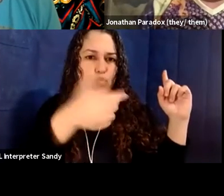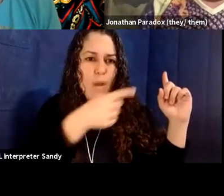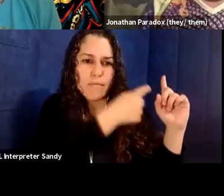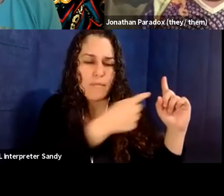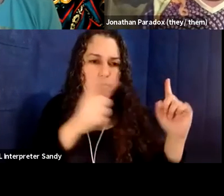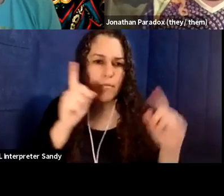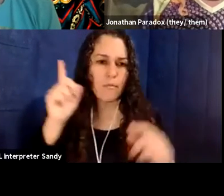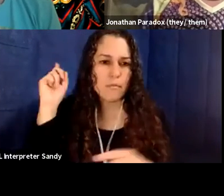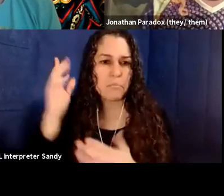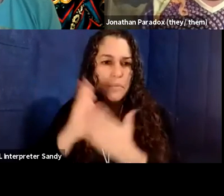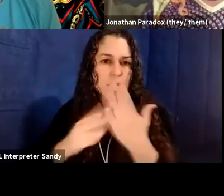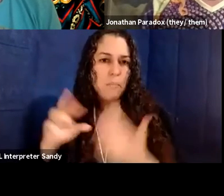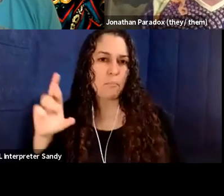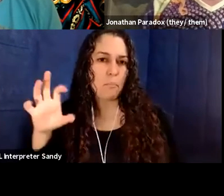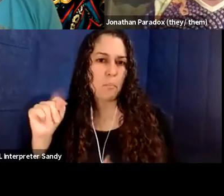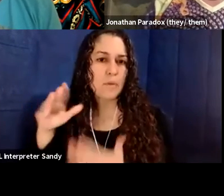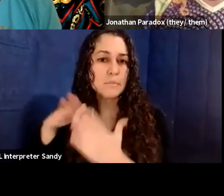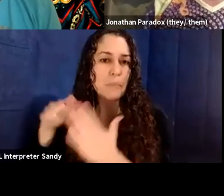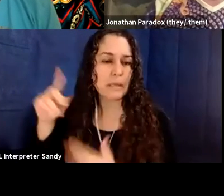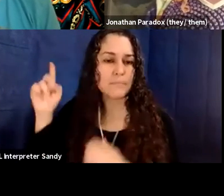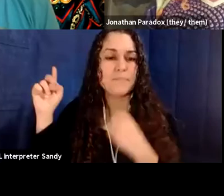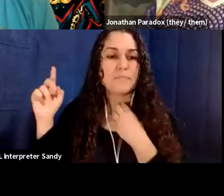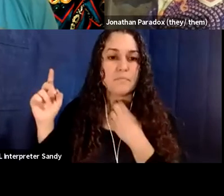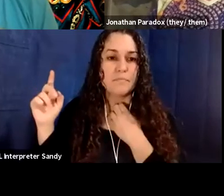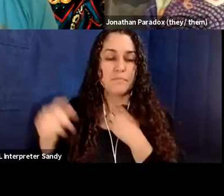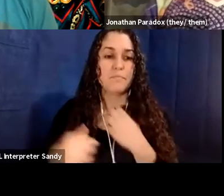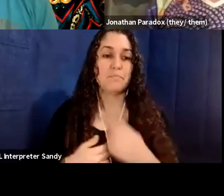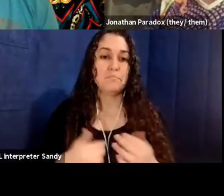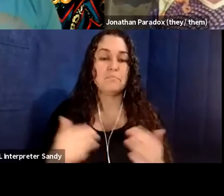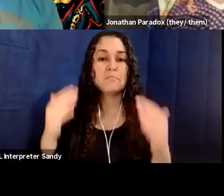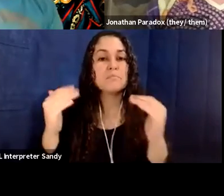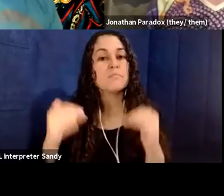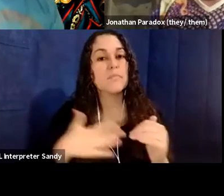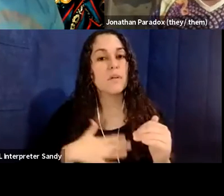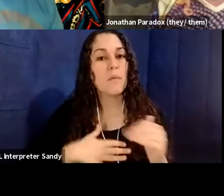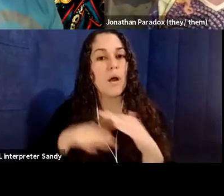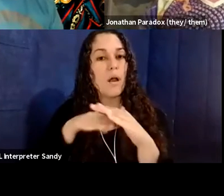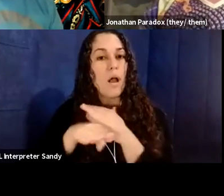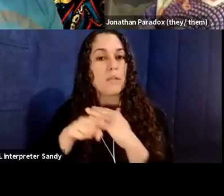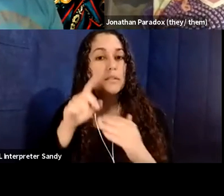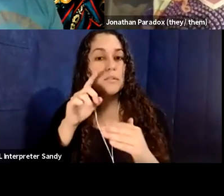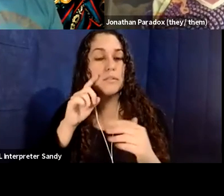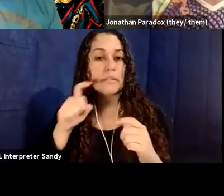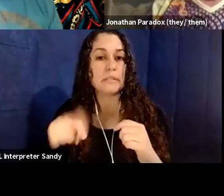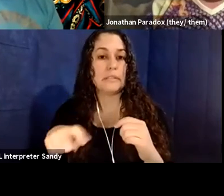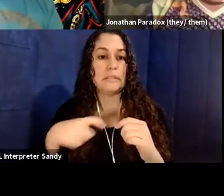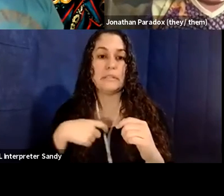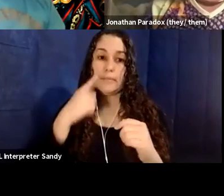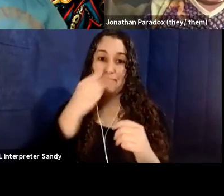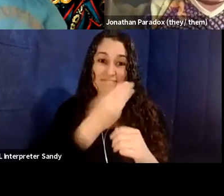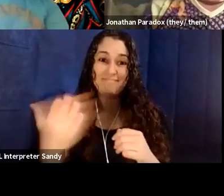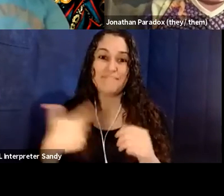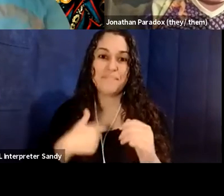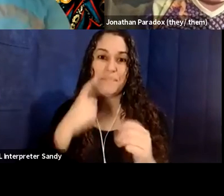Um, my access needs today, um, I need to acknowledge that I, I'm feeling nervous,